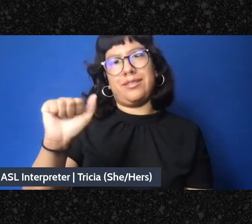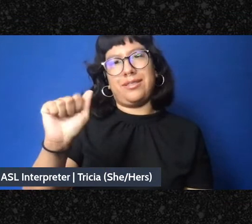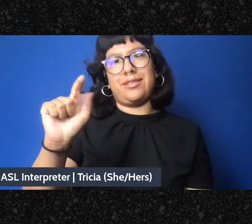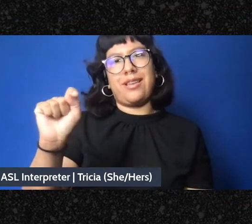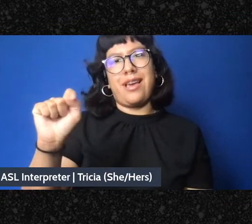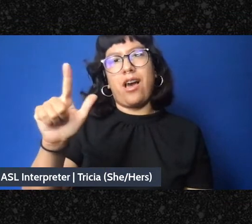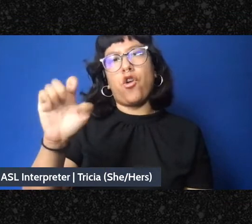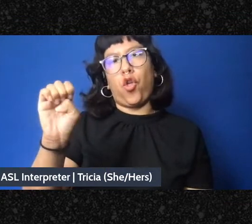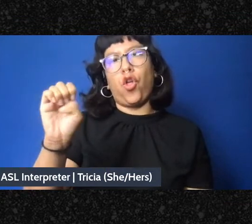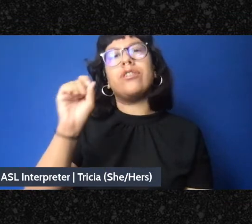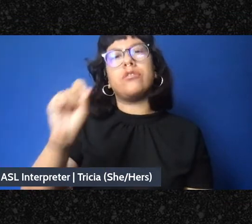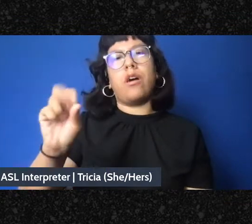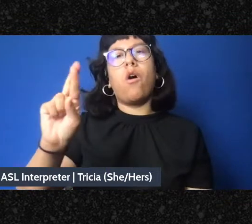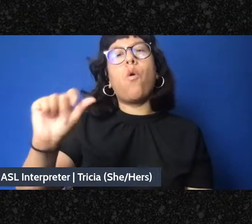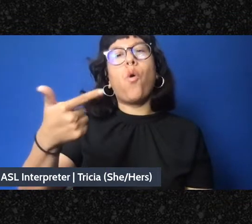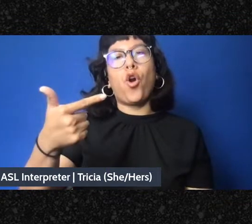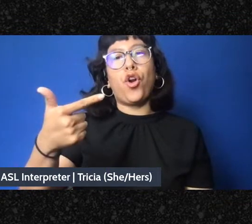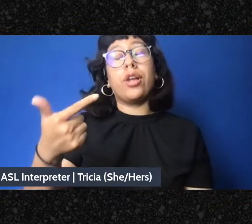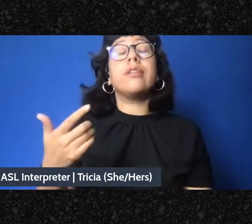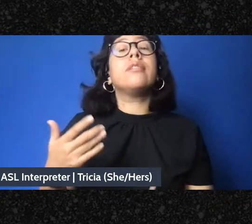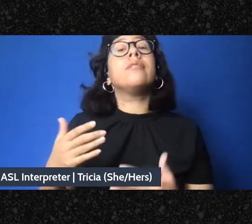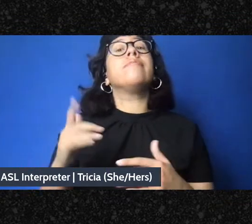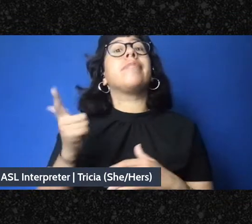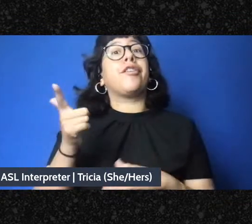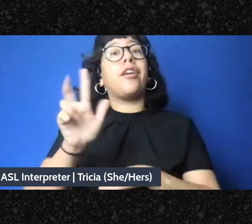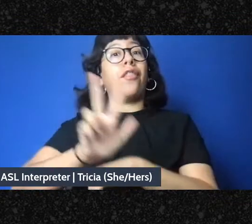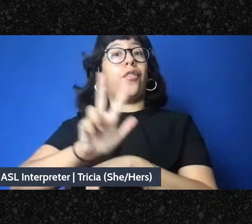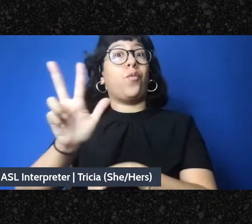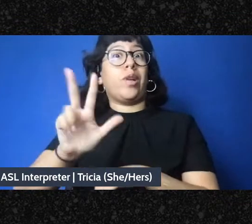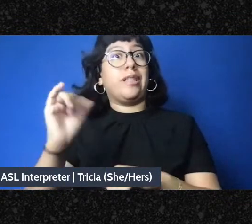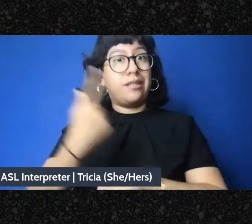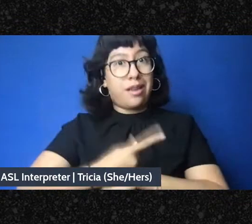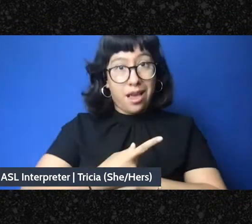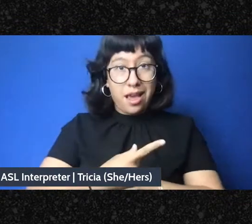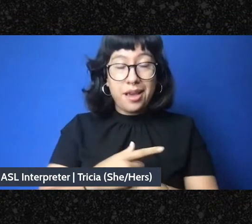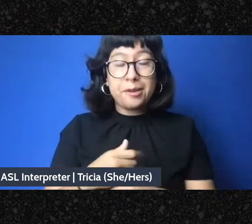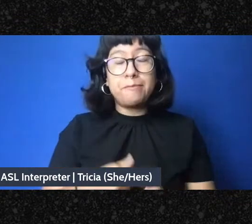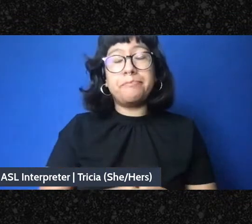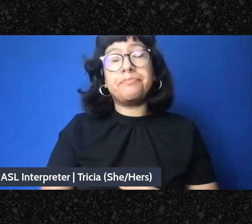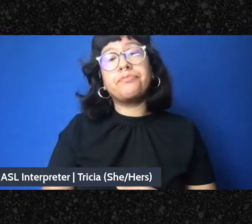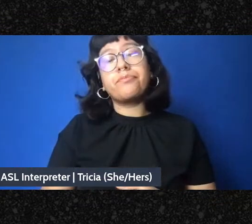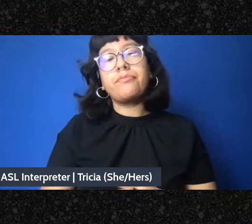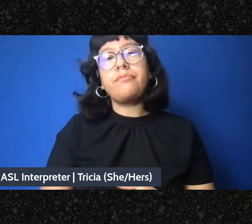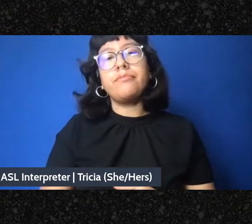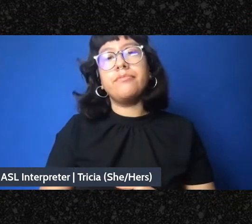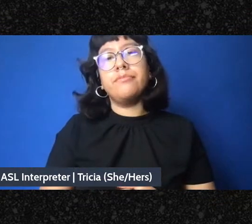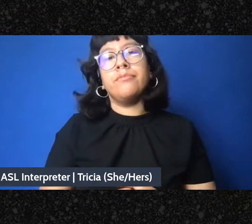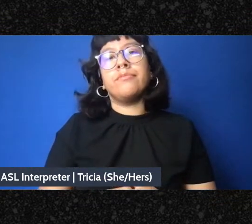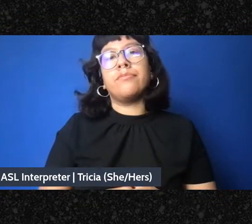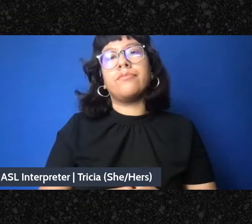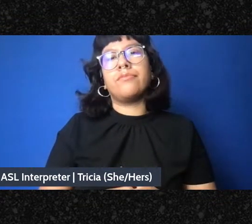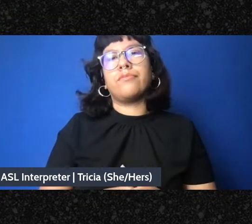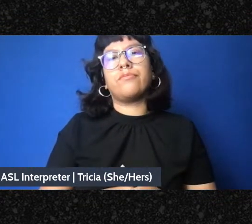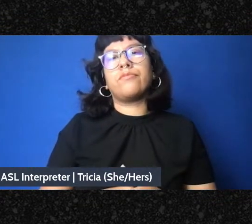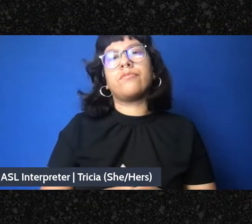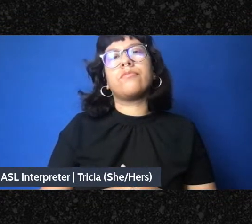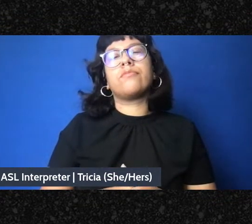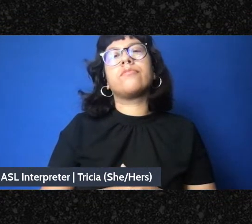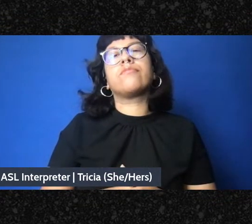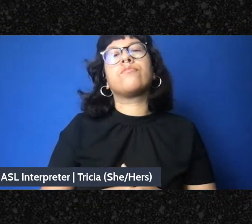We have, at 3 p.m. today, what we talk about when we talk about Marx.